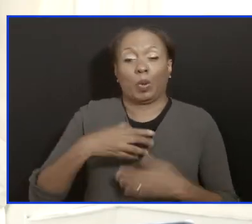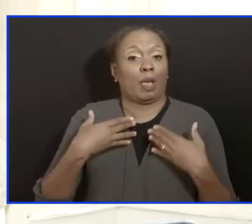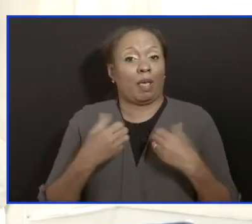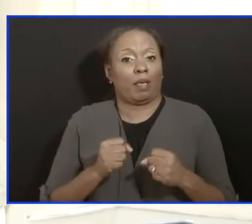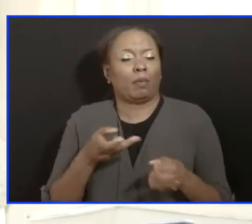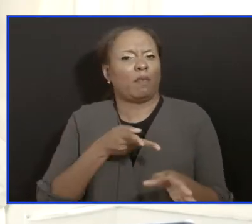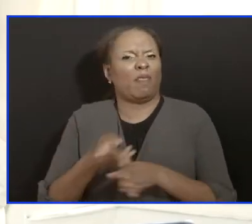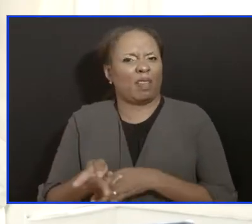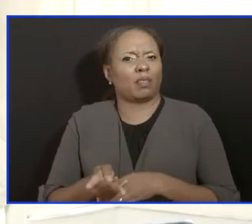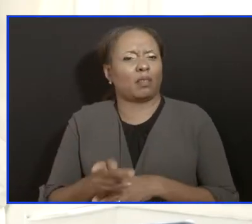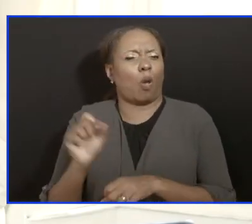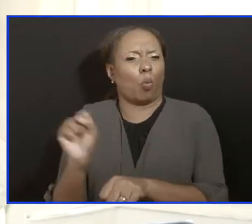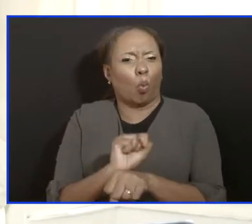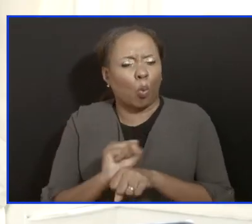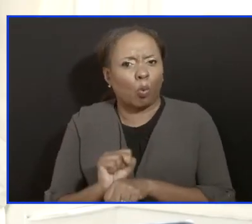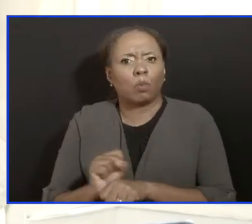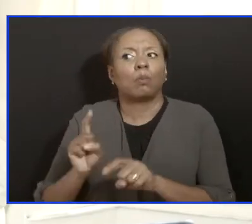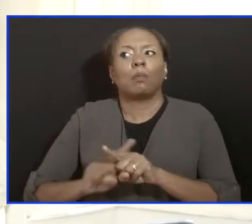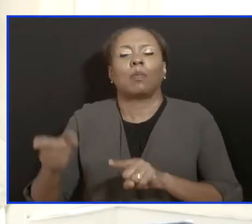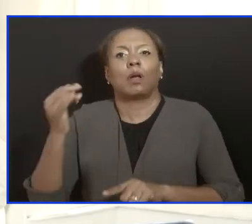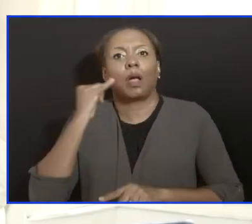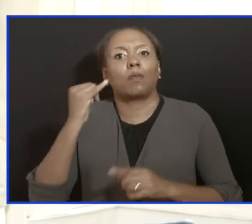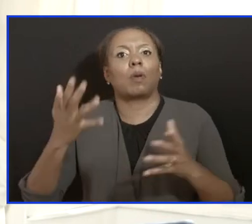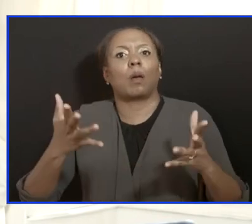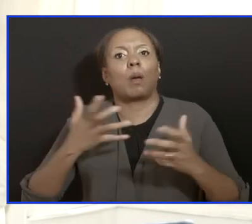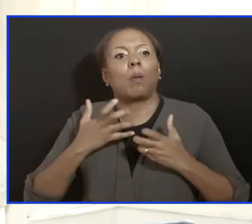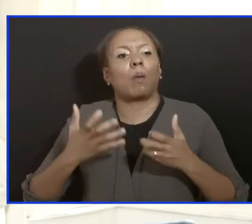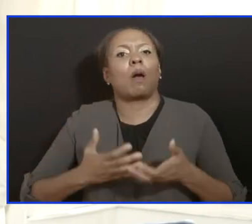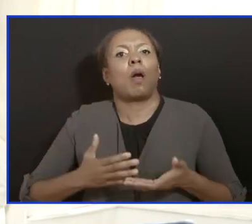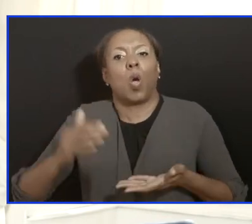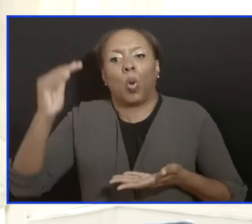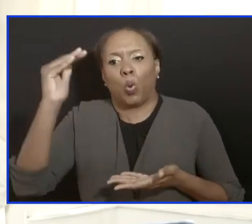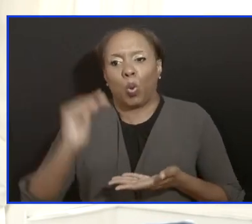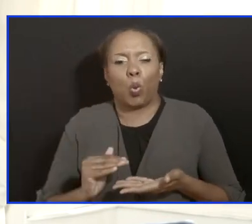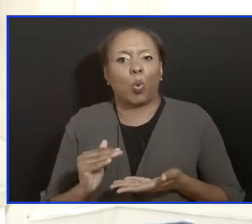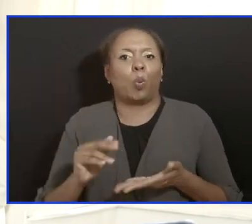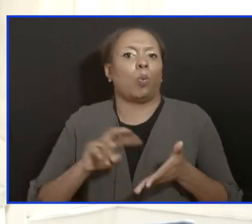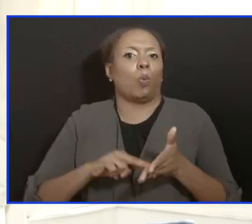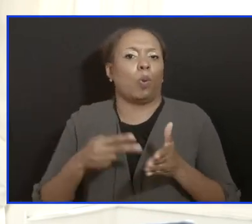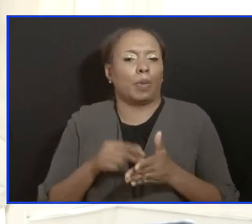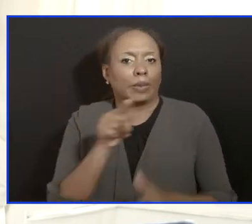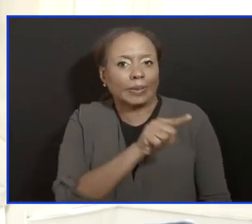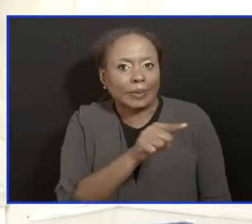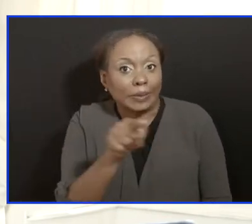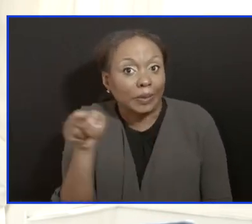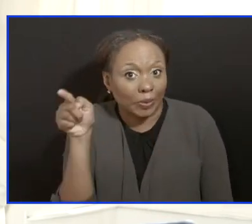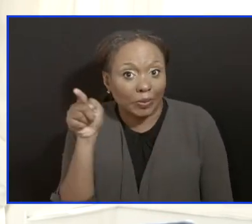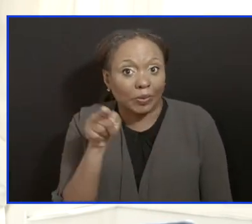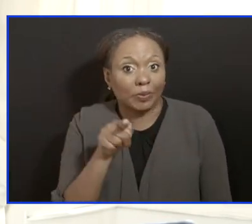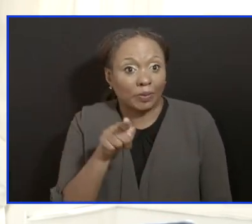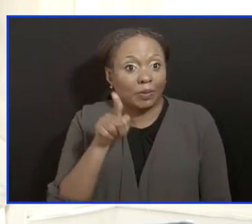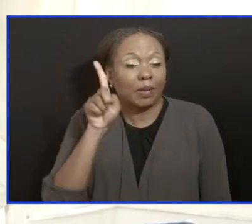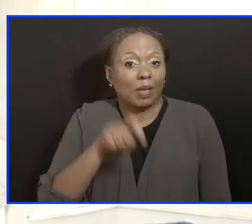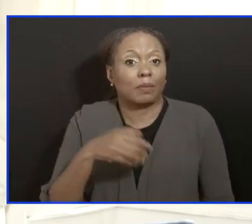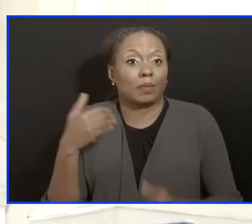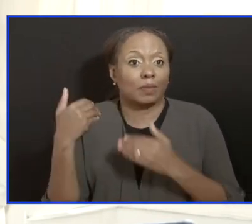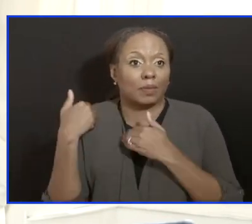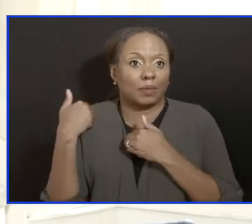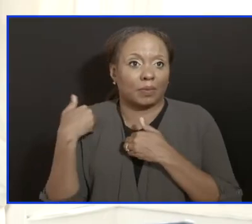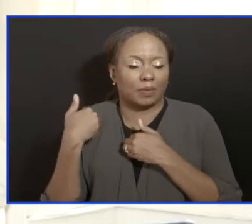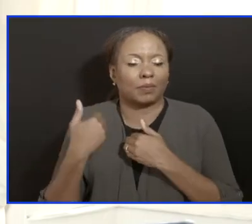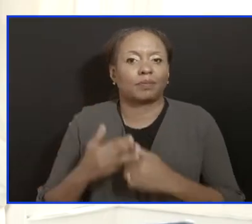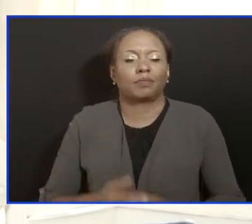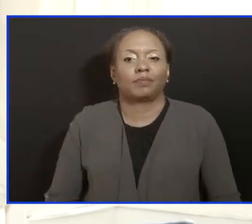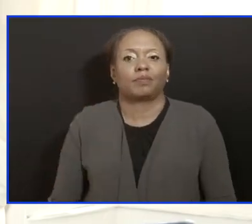But if we're going to get to the other side, it's going to take a large response from the general public in this country. And I'm going to give you a